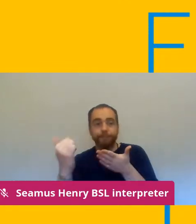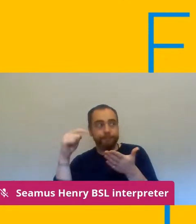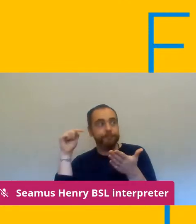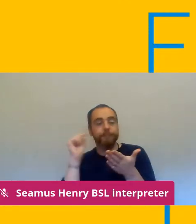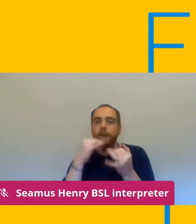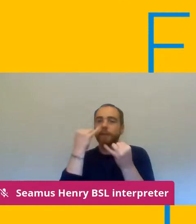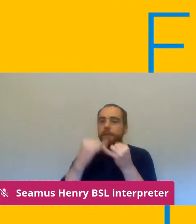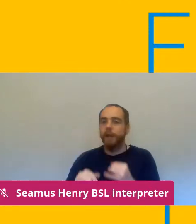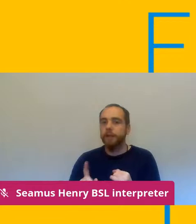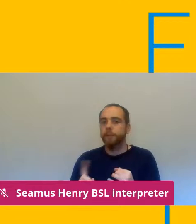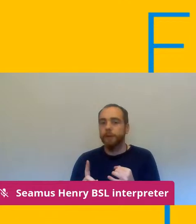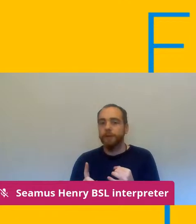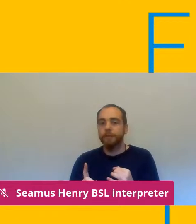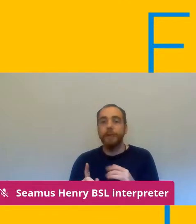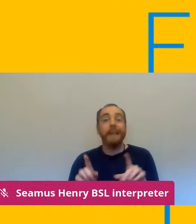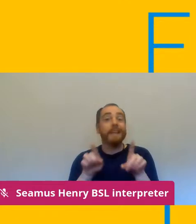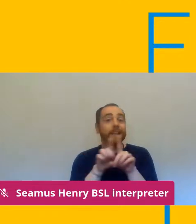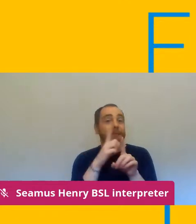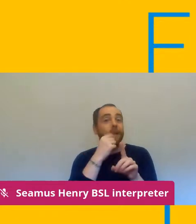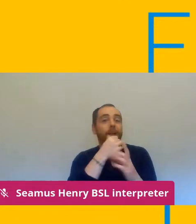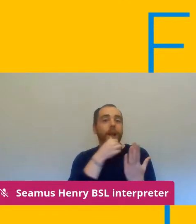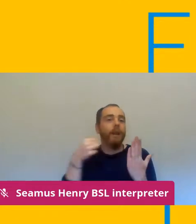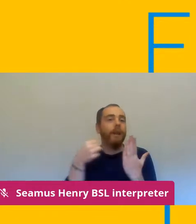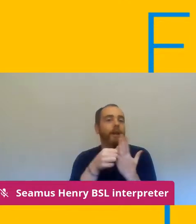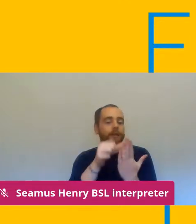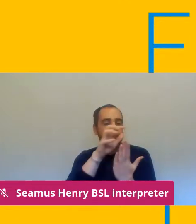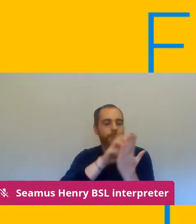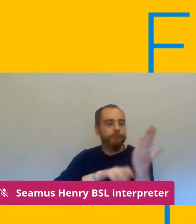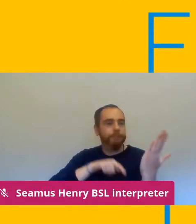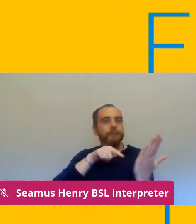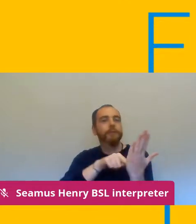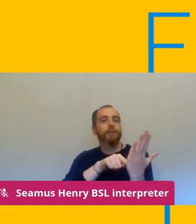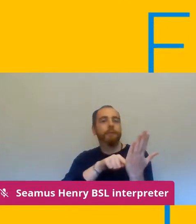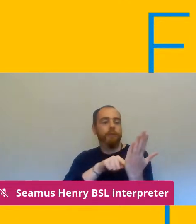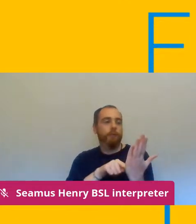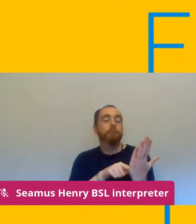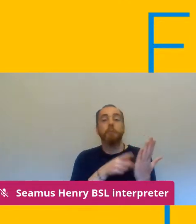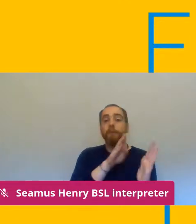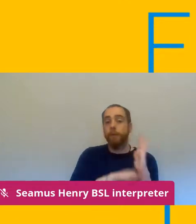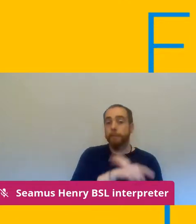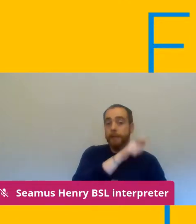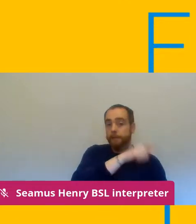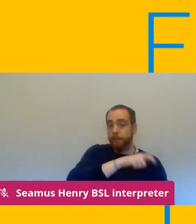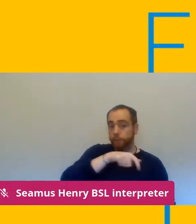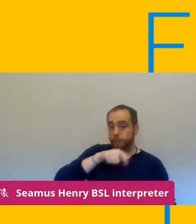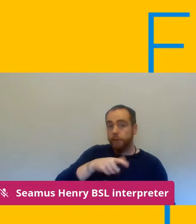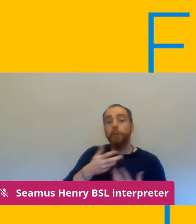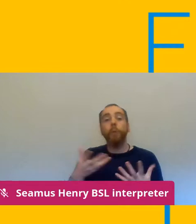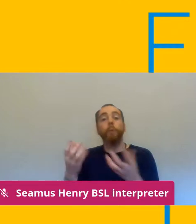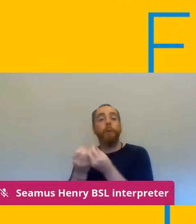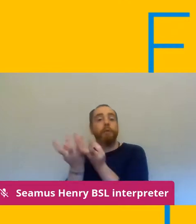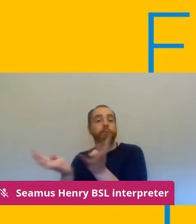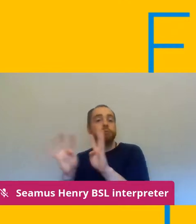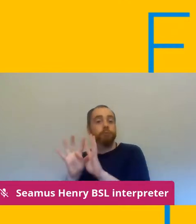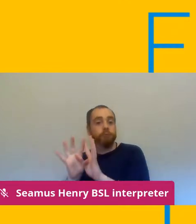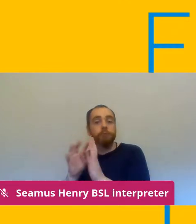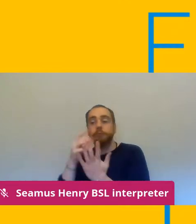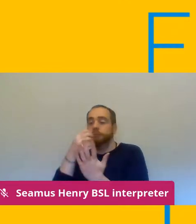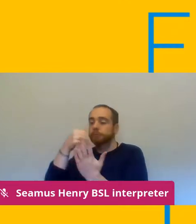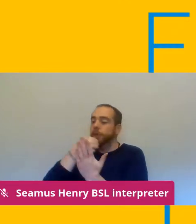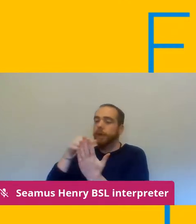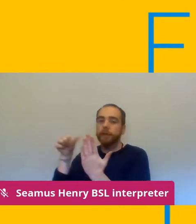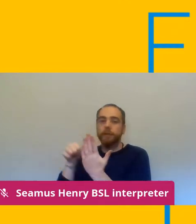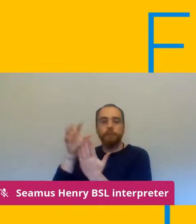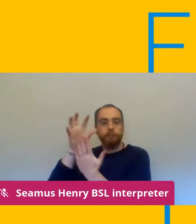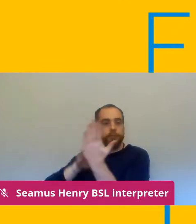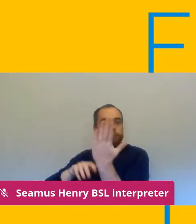letters both to individuals and collective letters as well you can call for emergency safety committees or joint